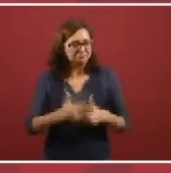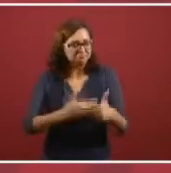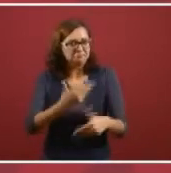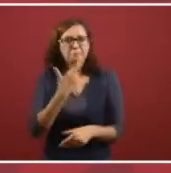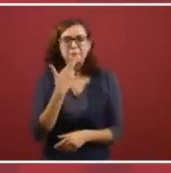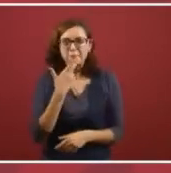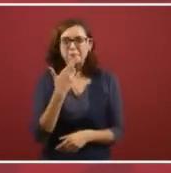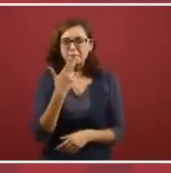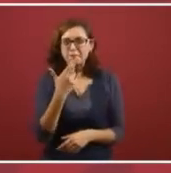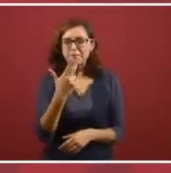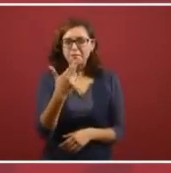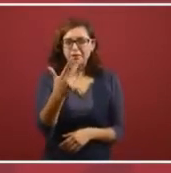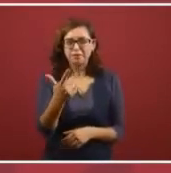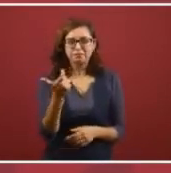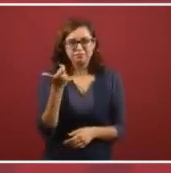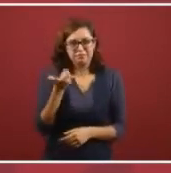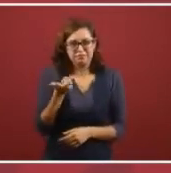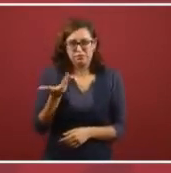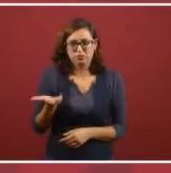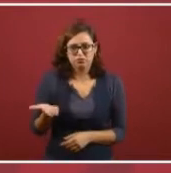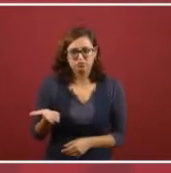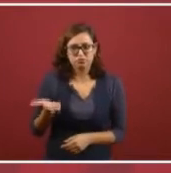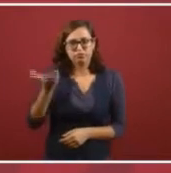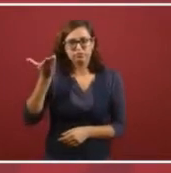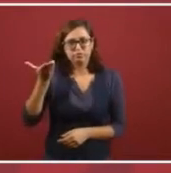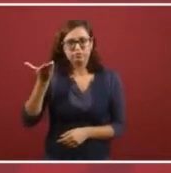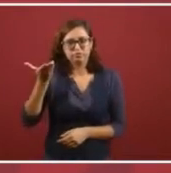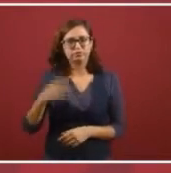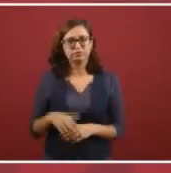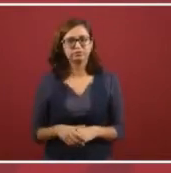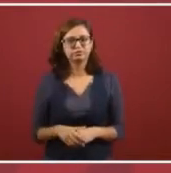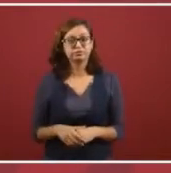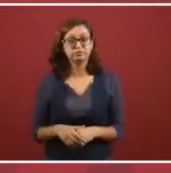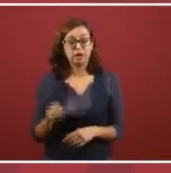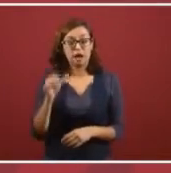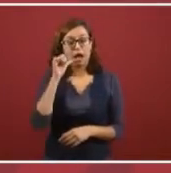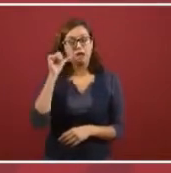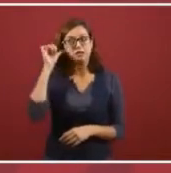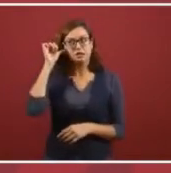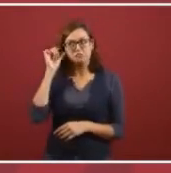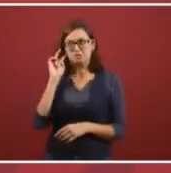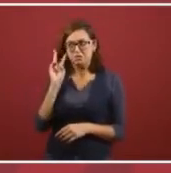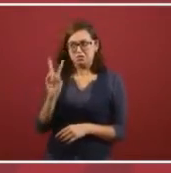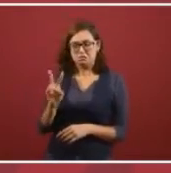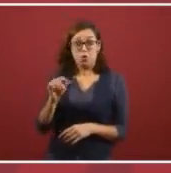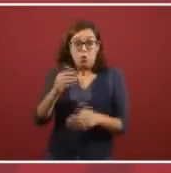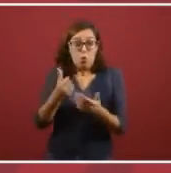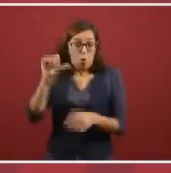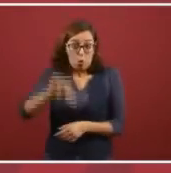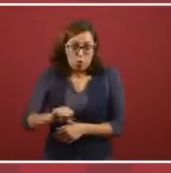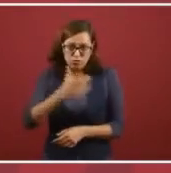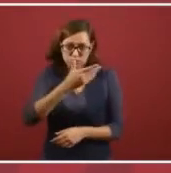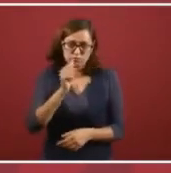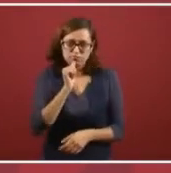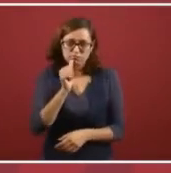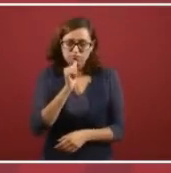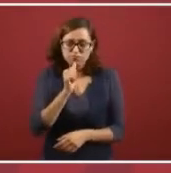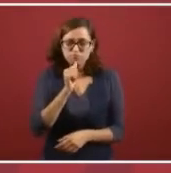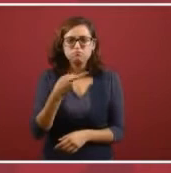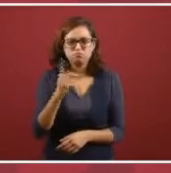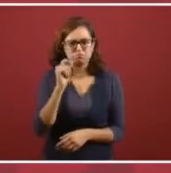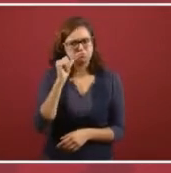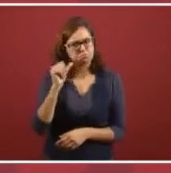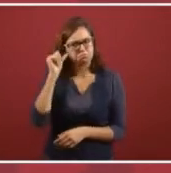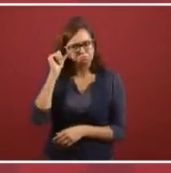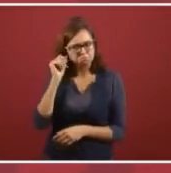bettered. The, the, the peso even got better. I don't know how it is today, but last time I looked